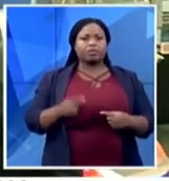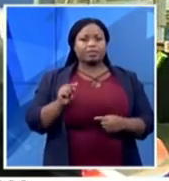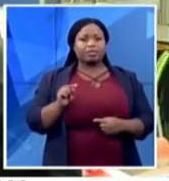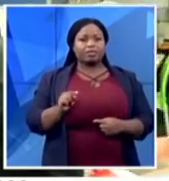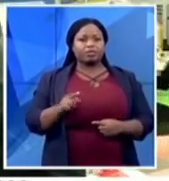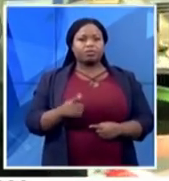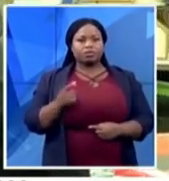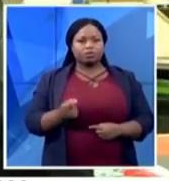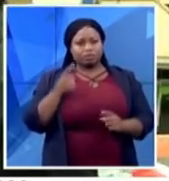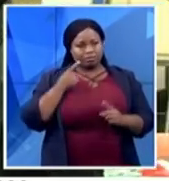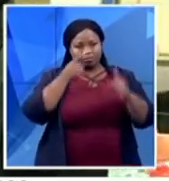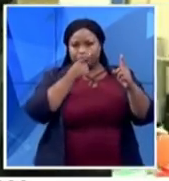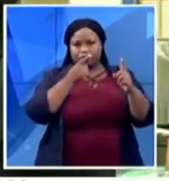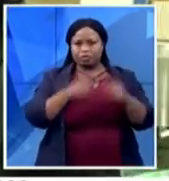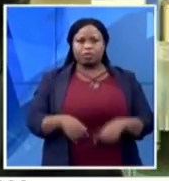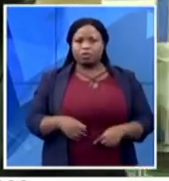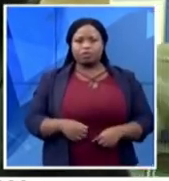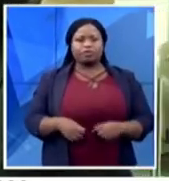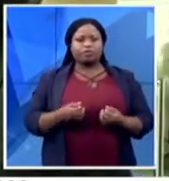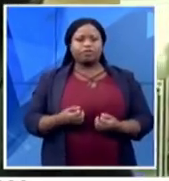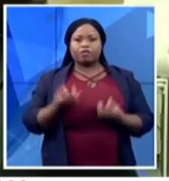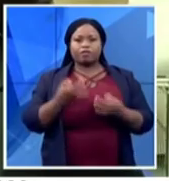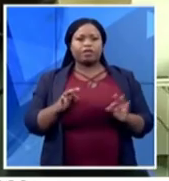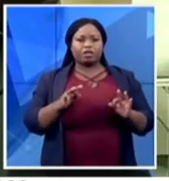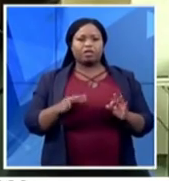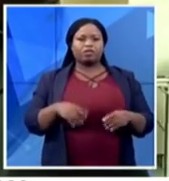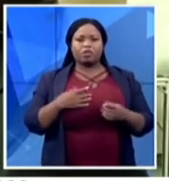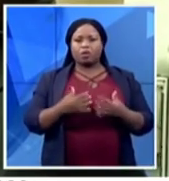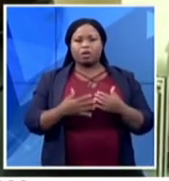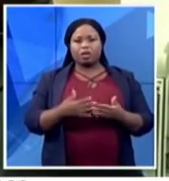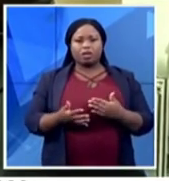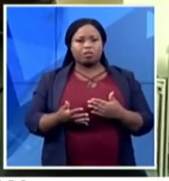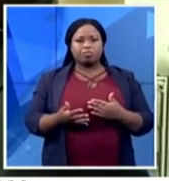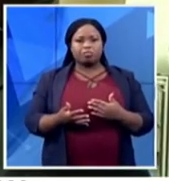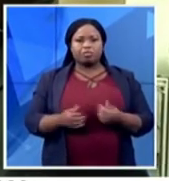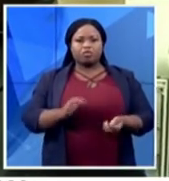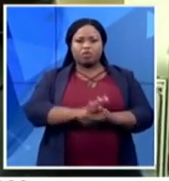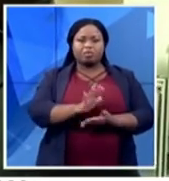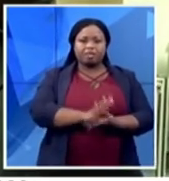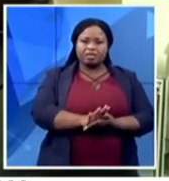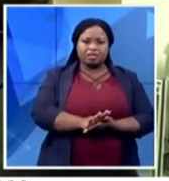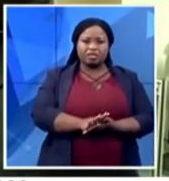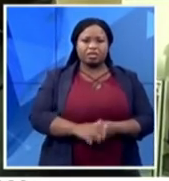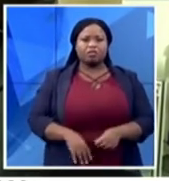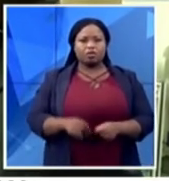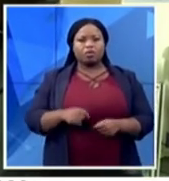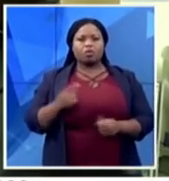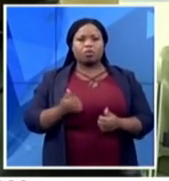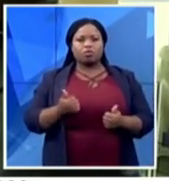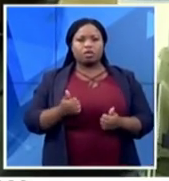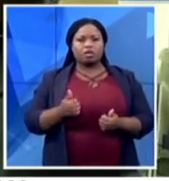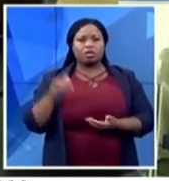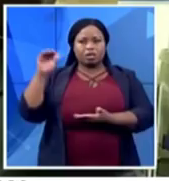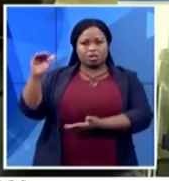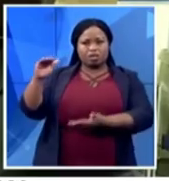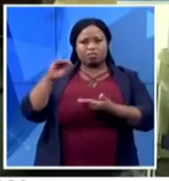for the visors or printing it or assembly. We already received donations from people that want to help,